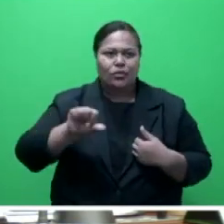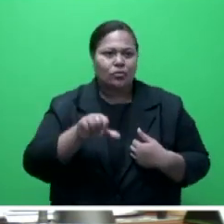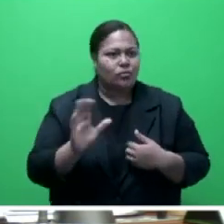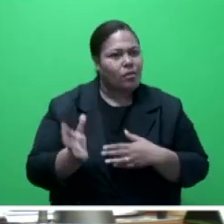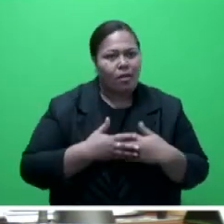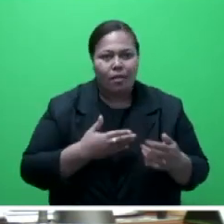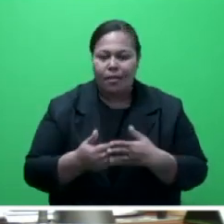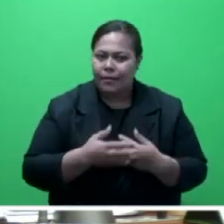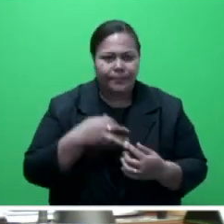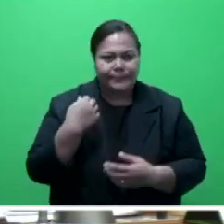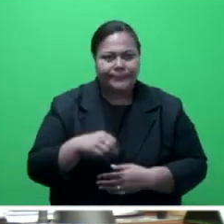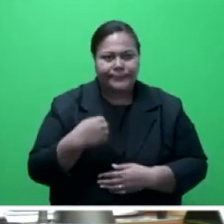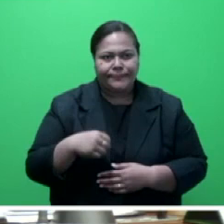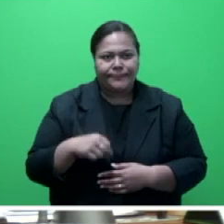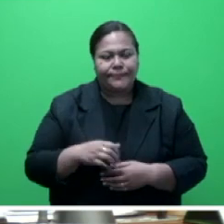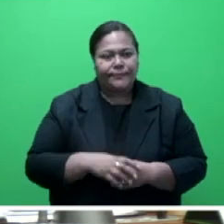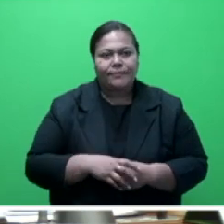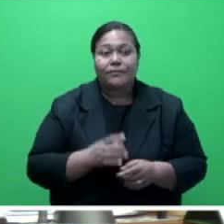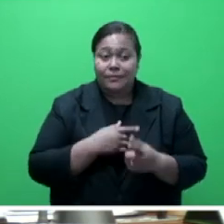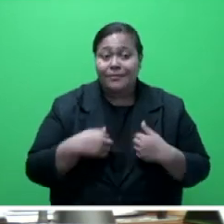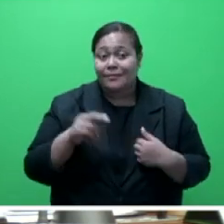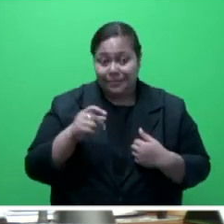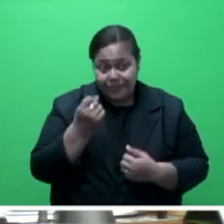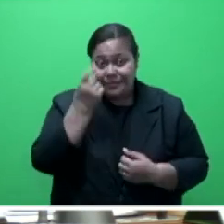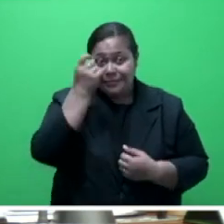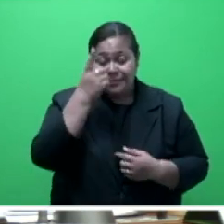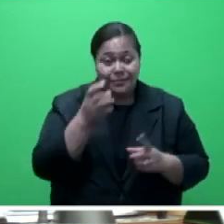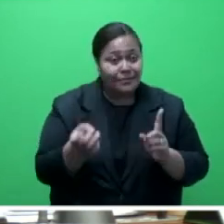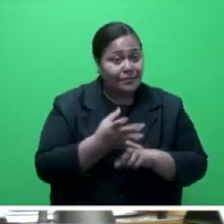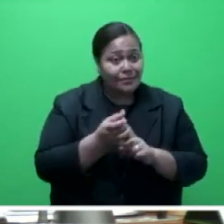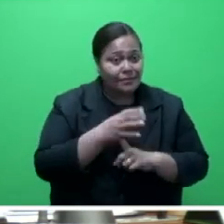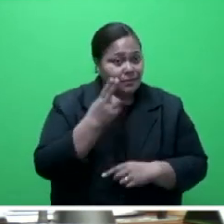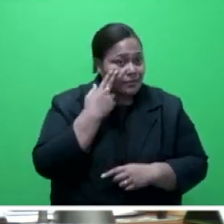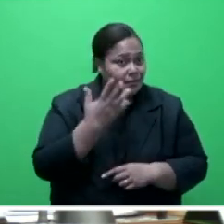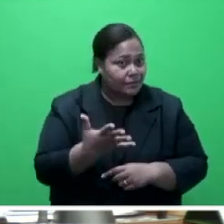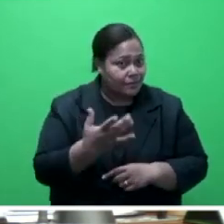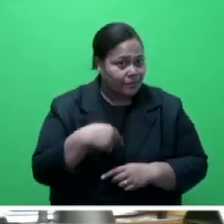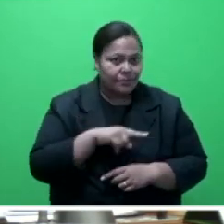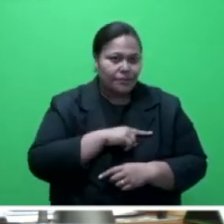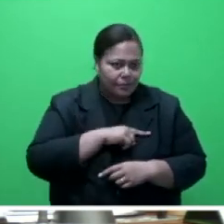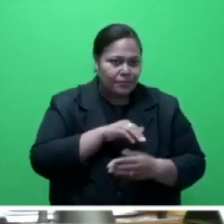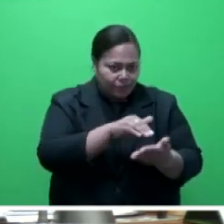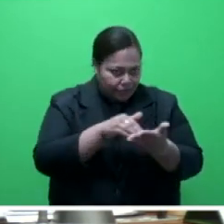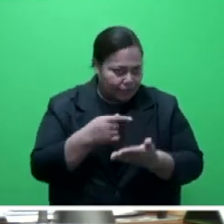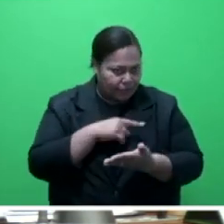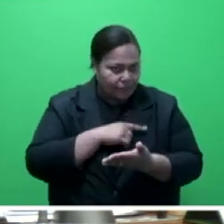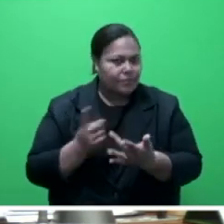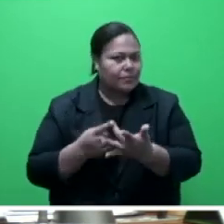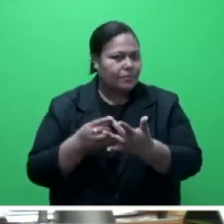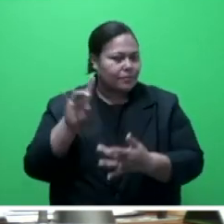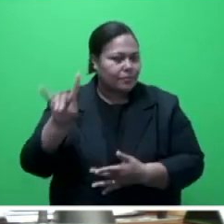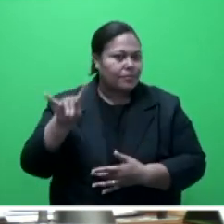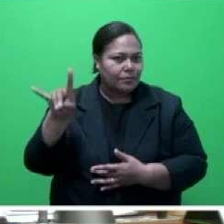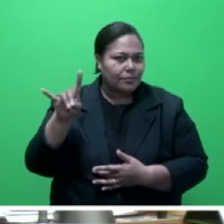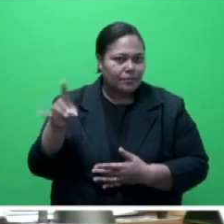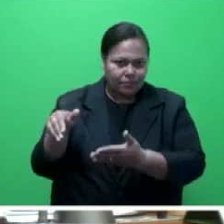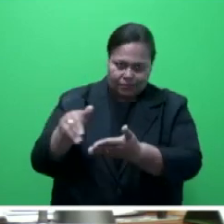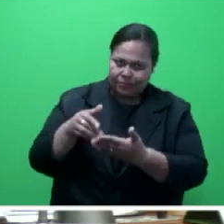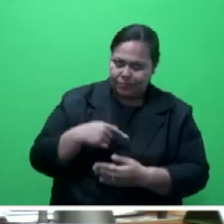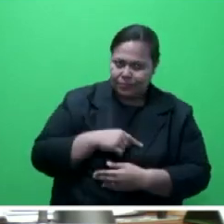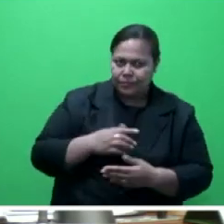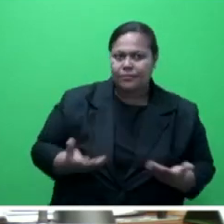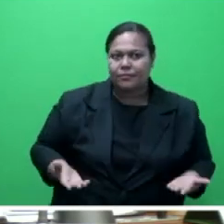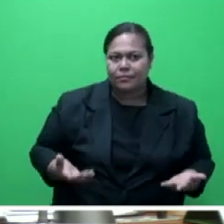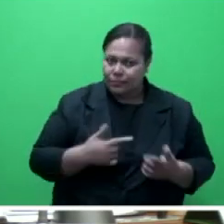willful ignorance of the importance of ecosystems to our well-being as well as other plant and animal species. We have massively